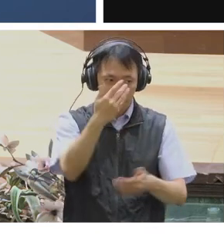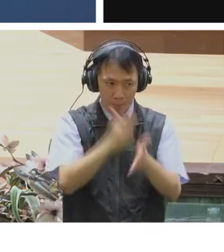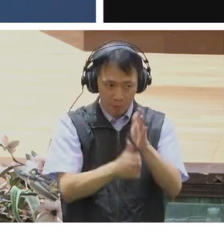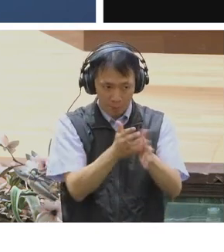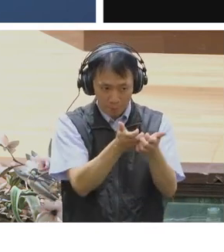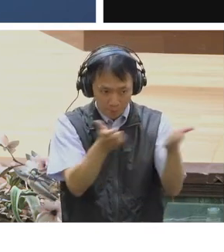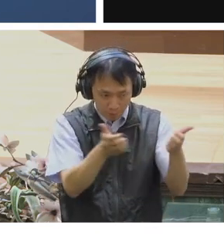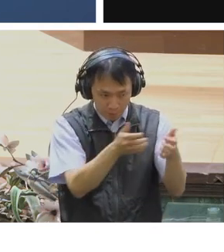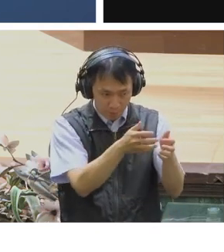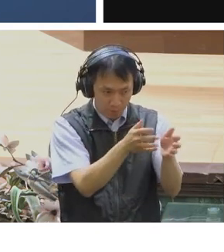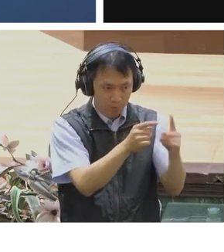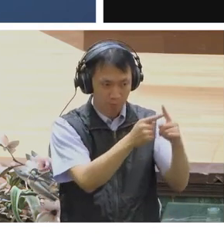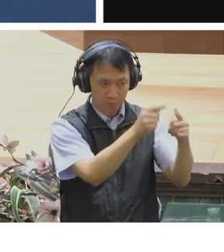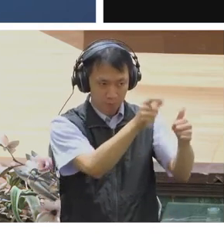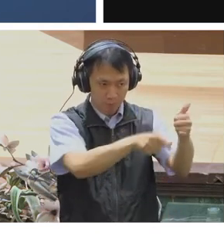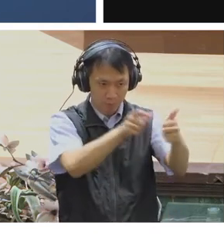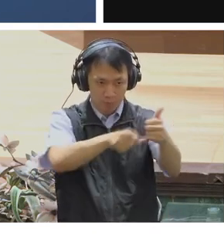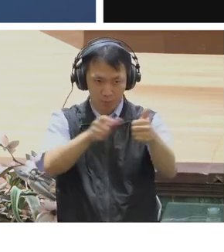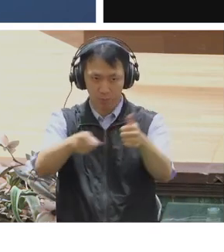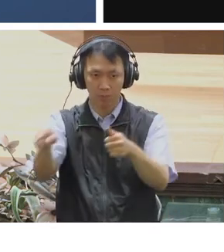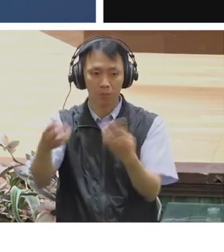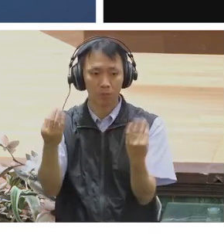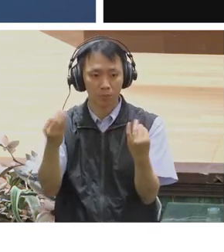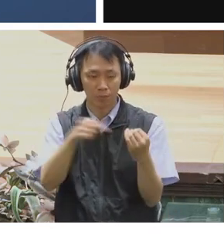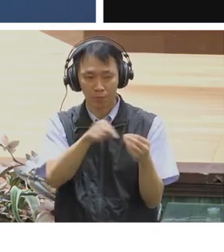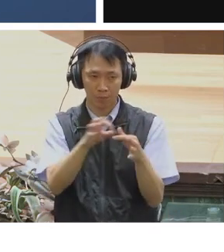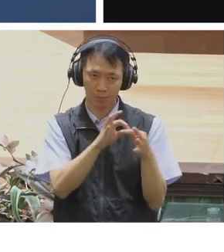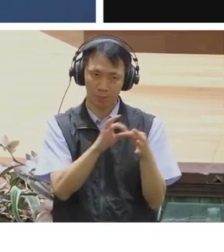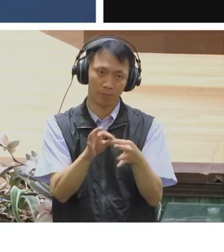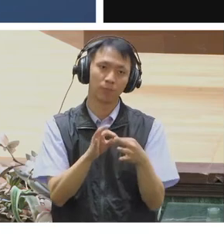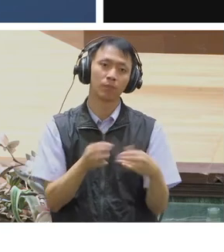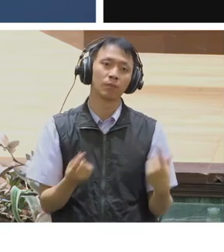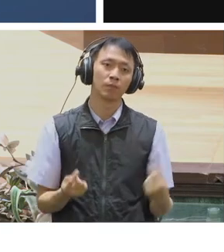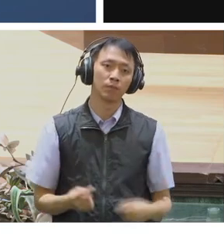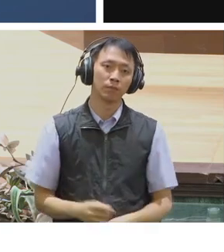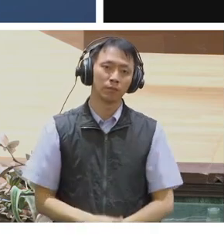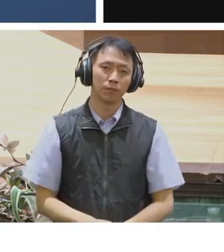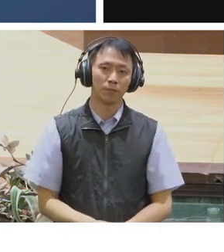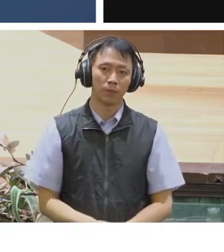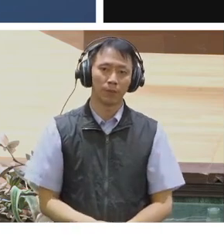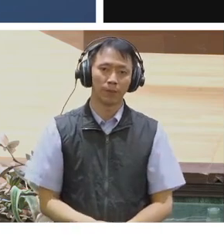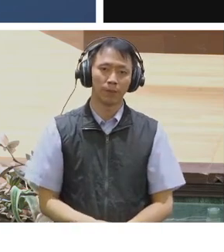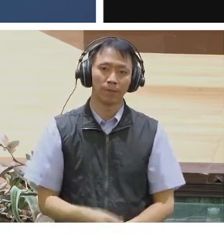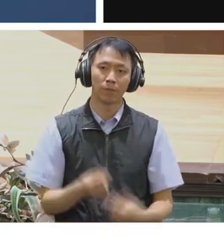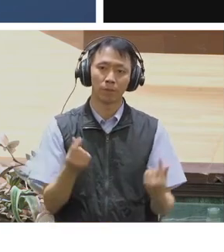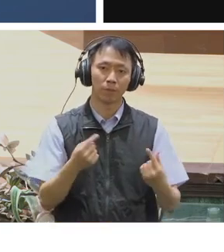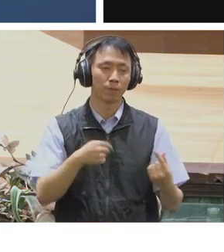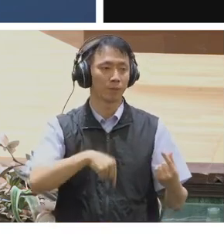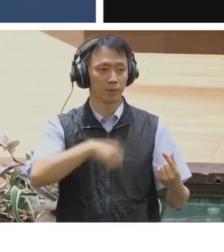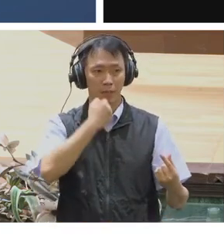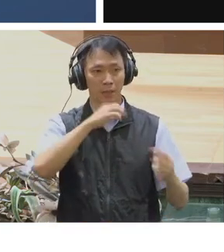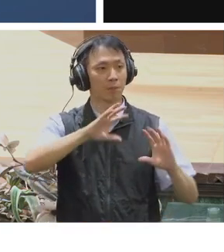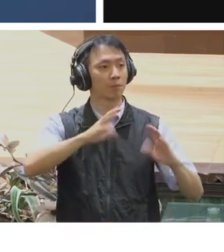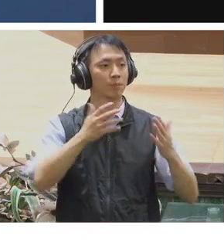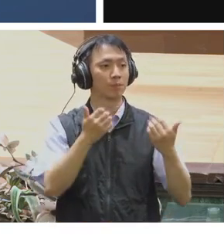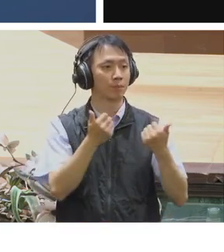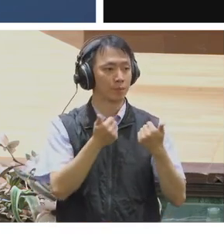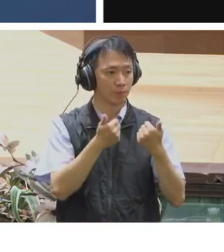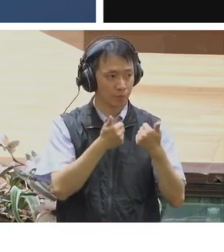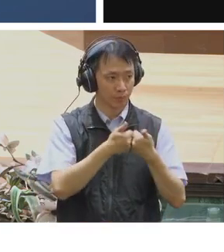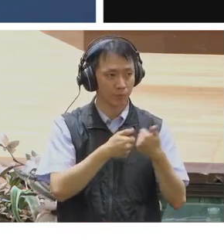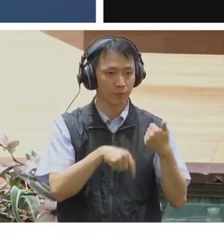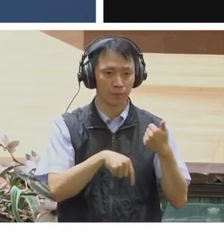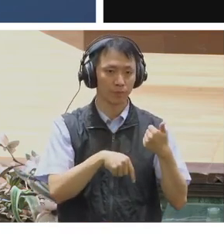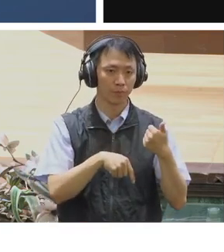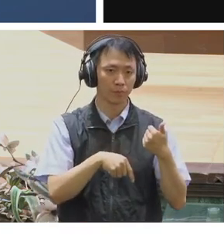The idea that our legislatures are themselves